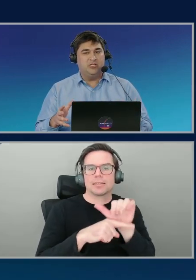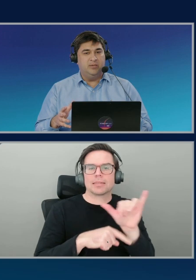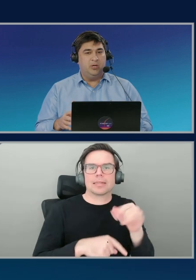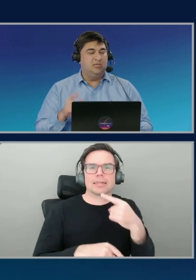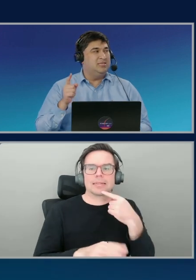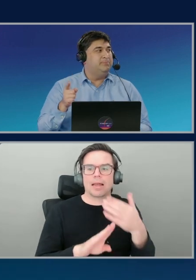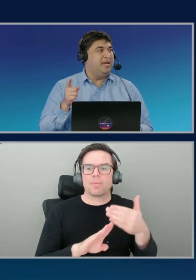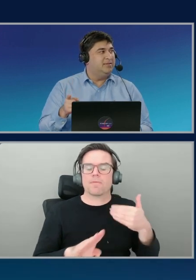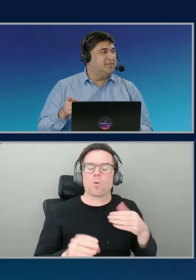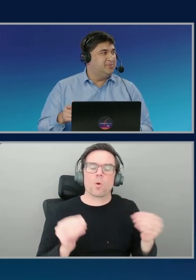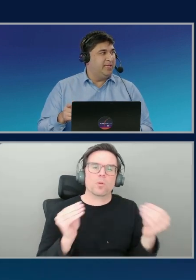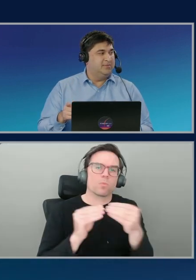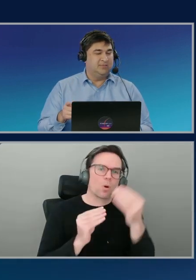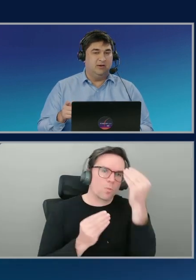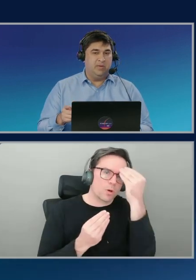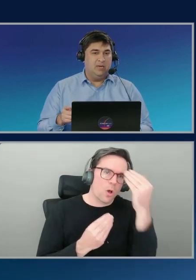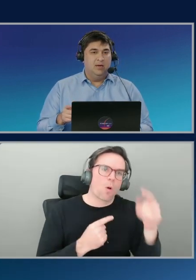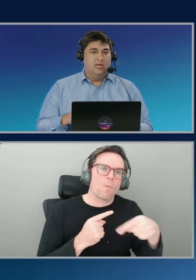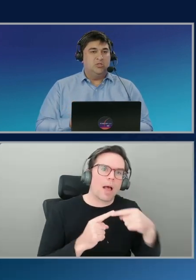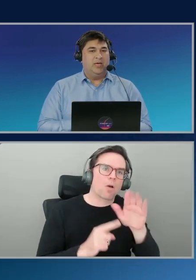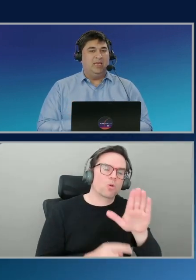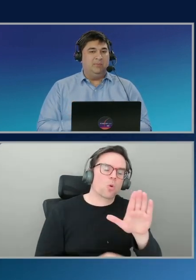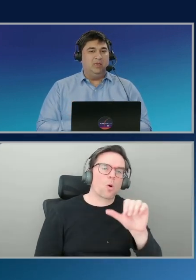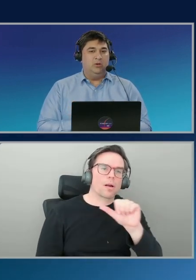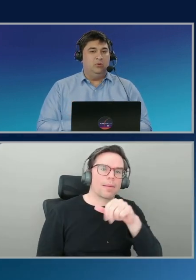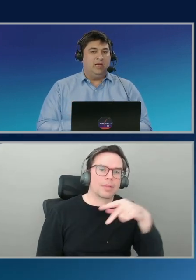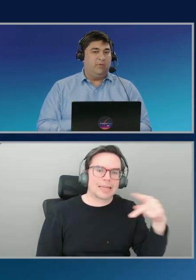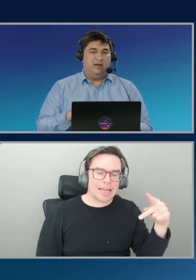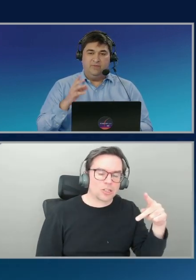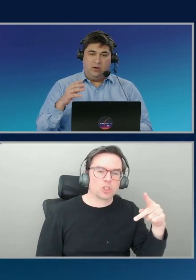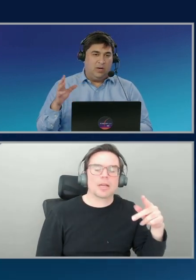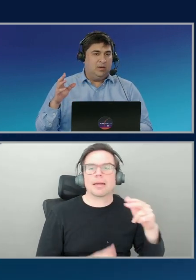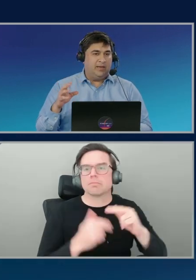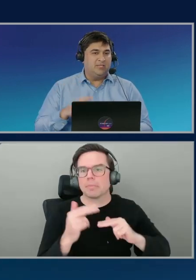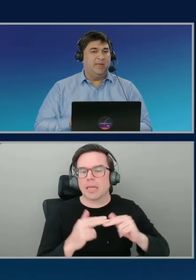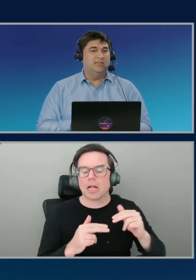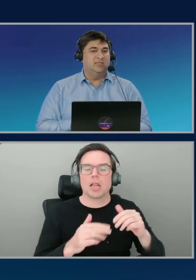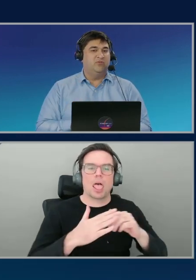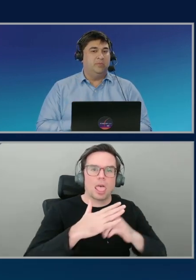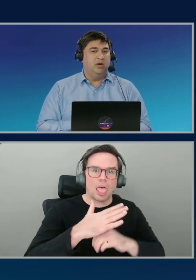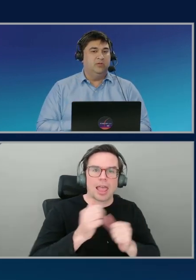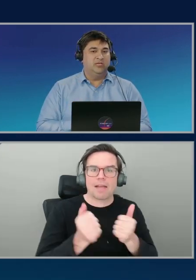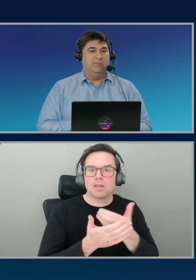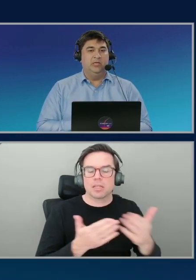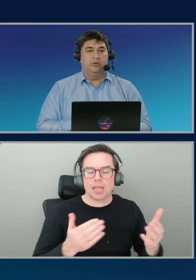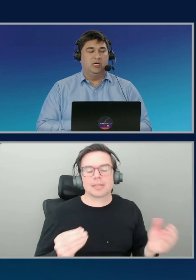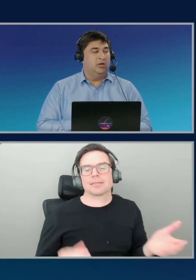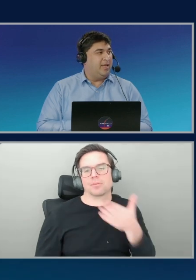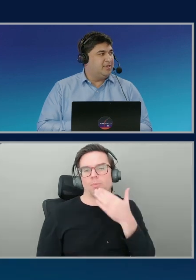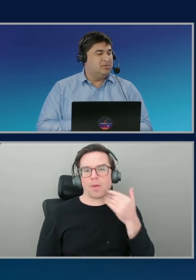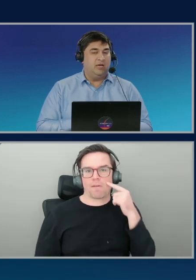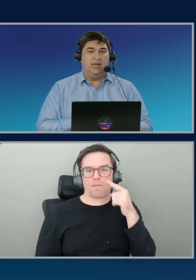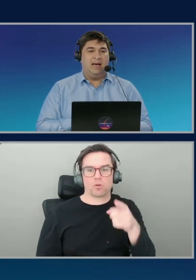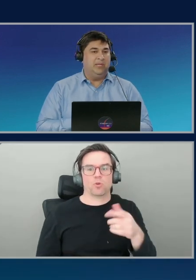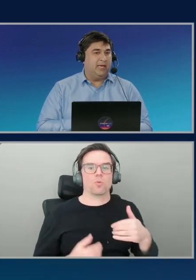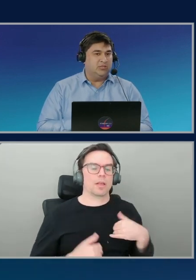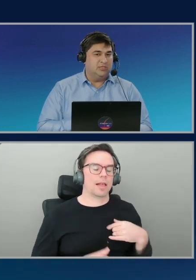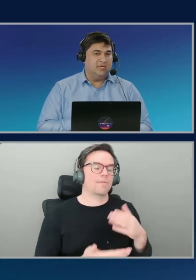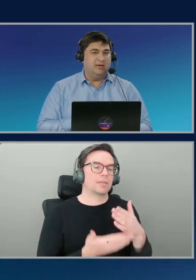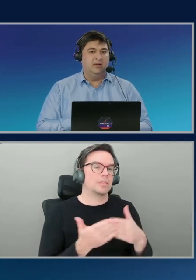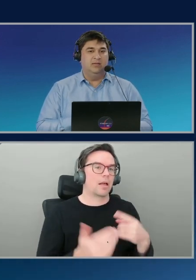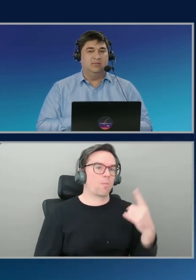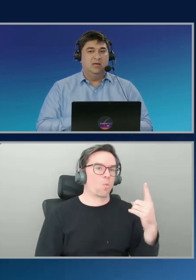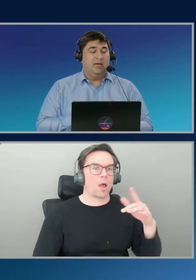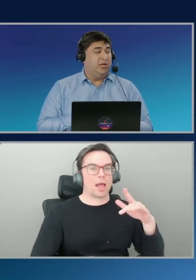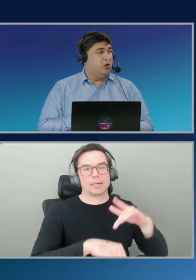your application topology, the better this experience is going to be. So we enable you, like we have like one click experiences from here, which enable you to turn on x-ray application